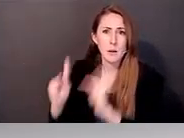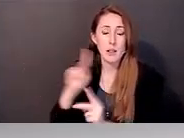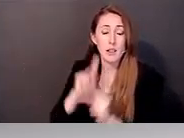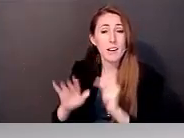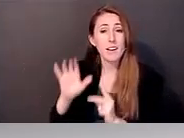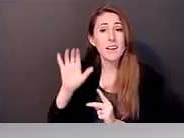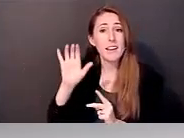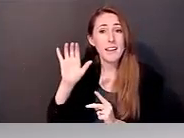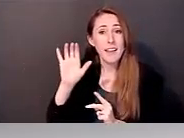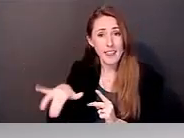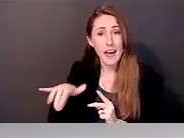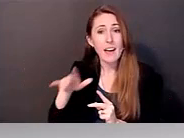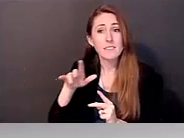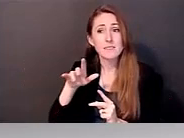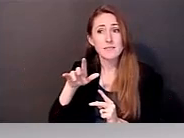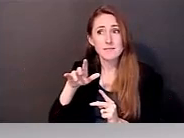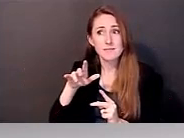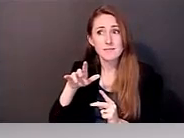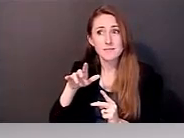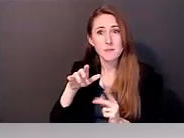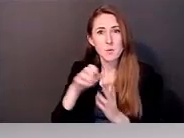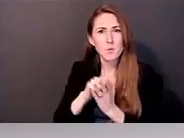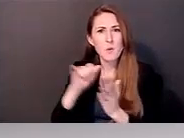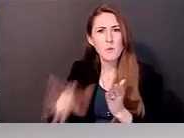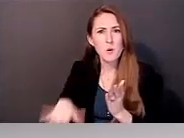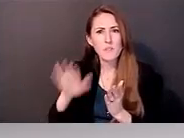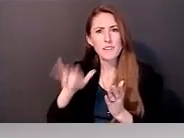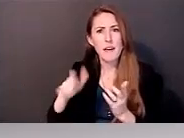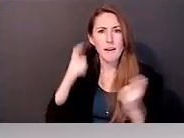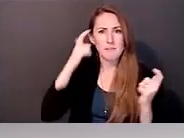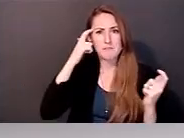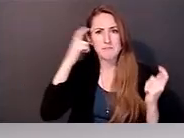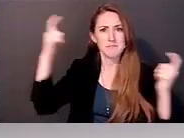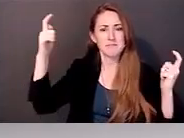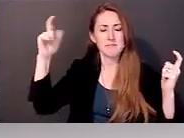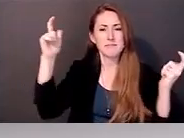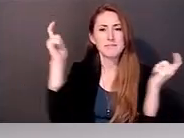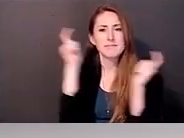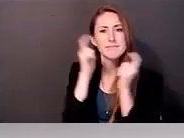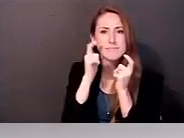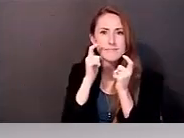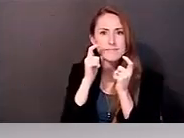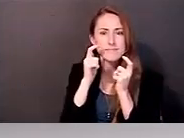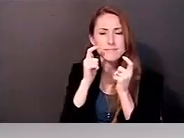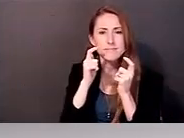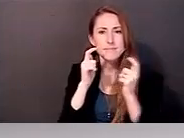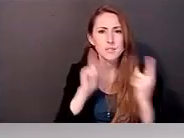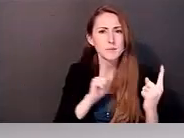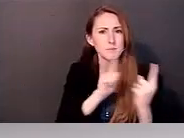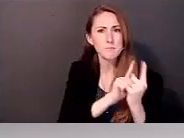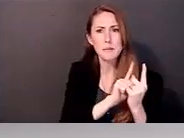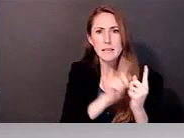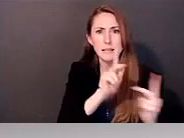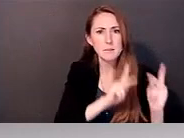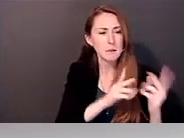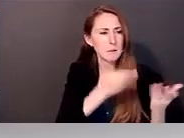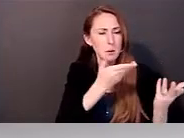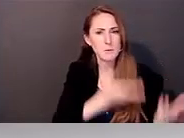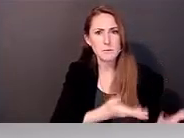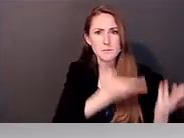removes that elitism a lot of the time just by meeting people where they are. And that's where the relationship starts.